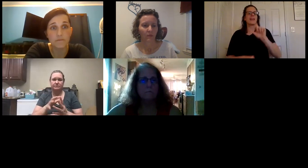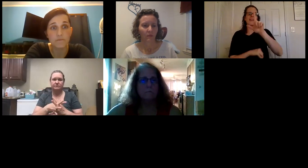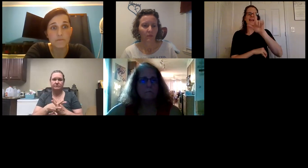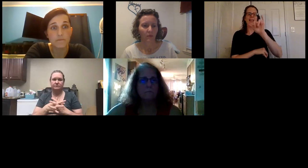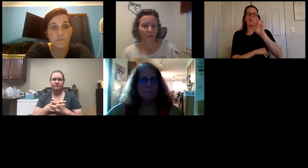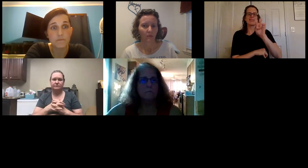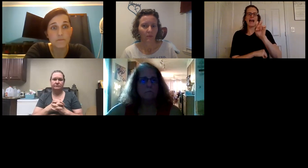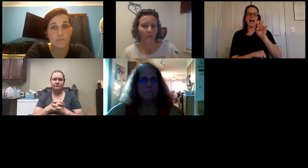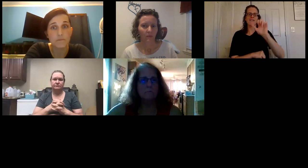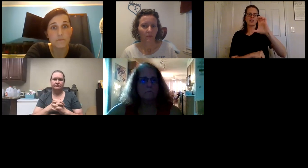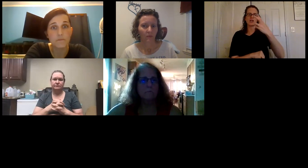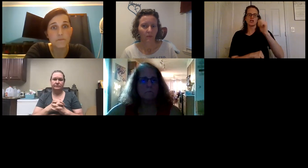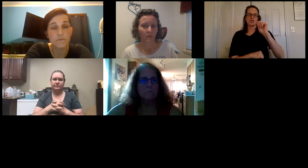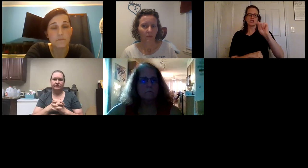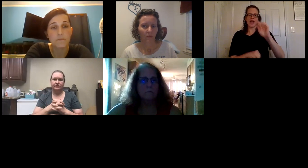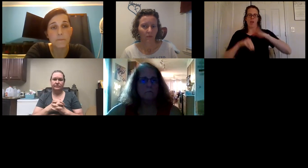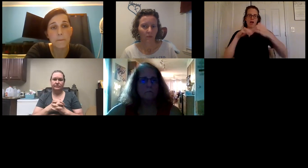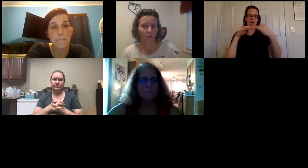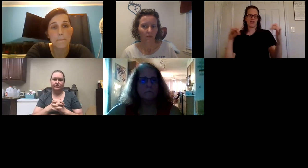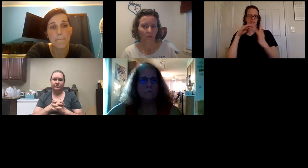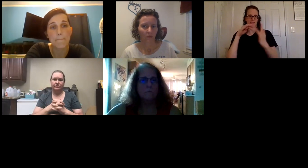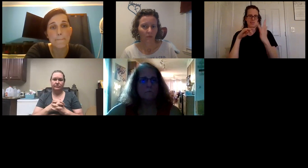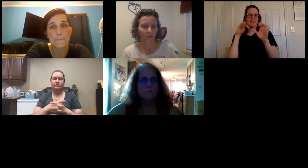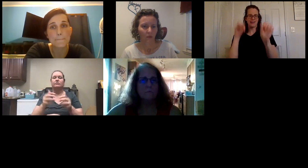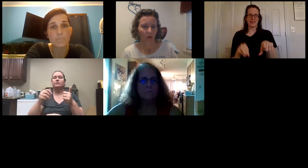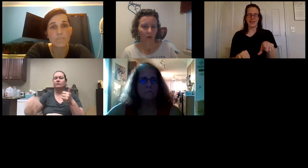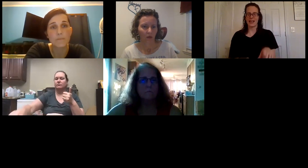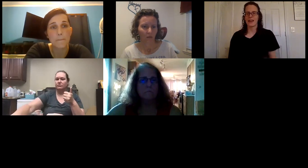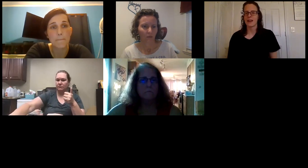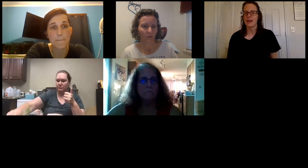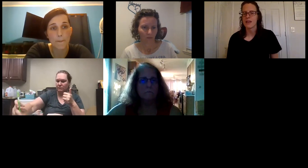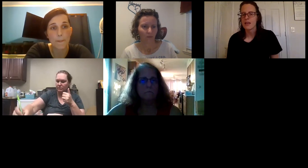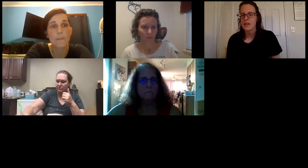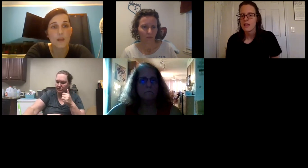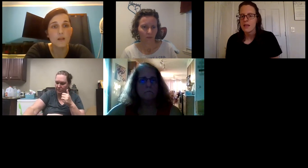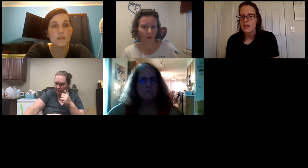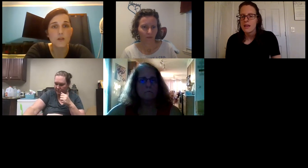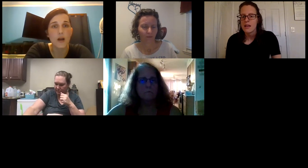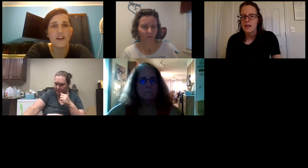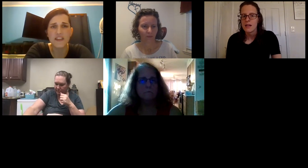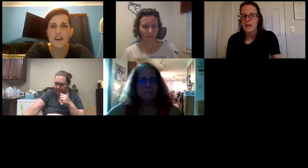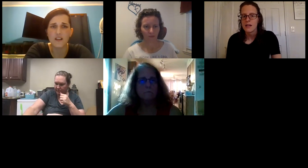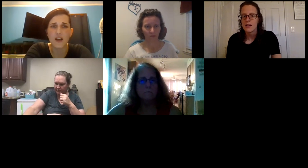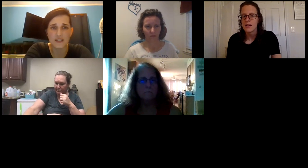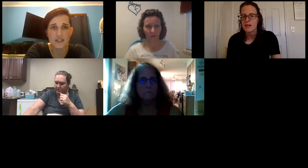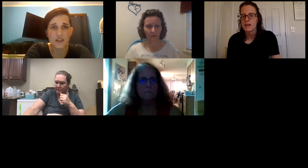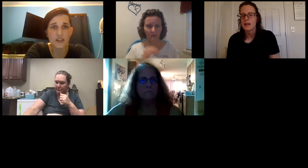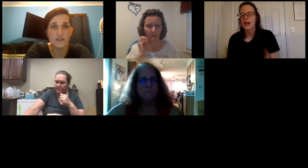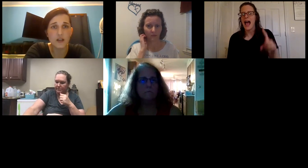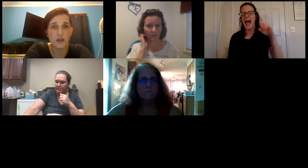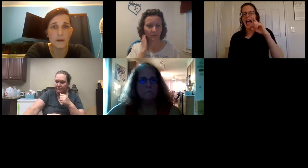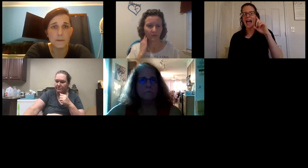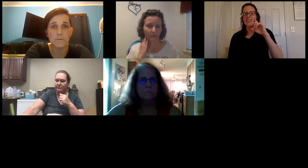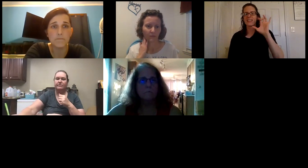so i find that a lot easier